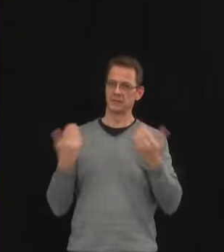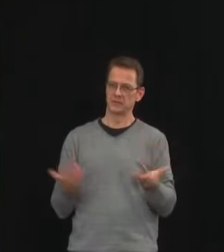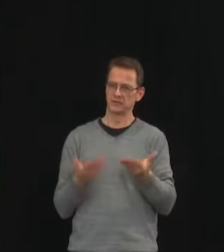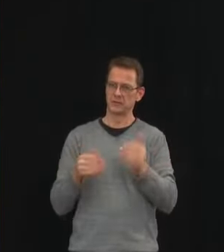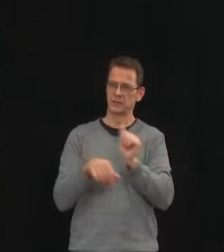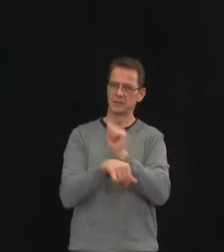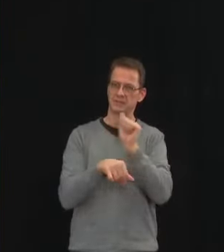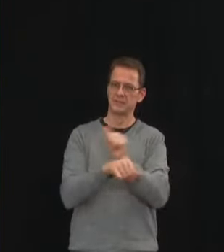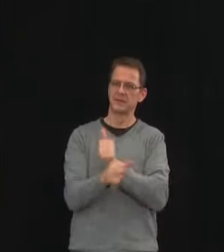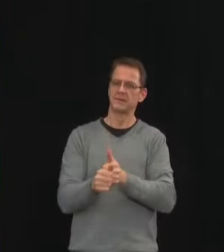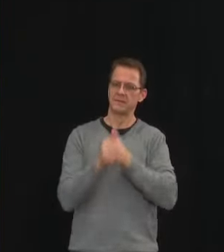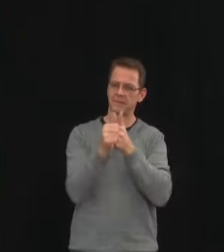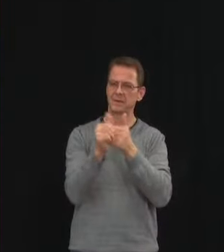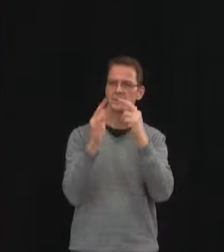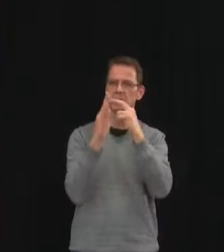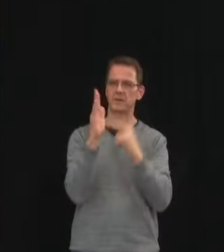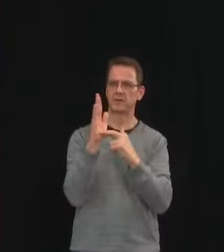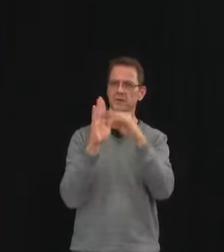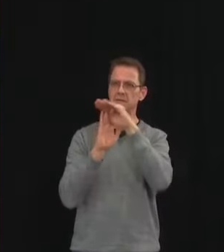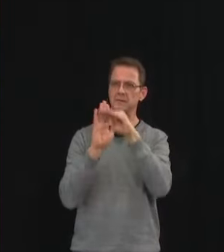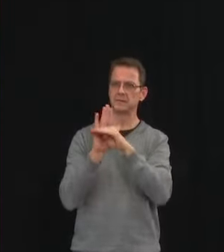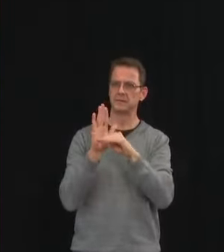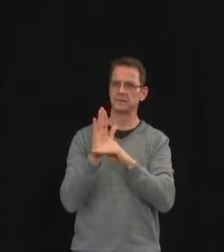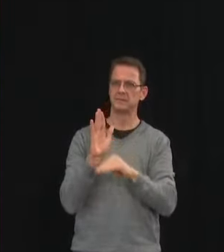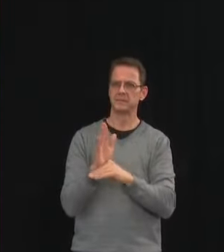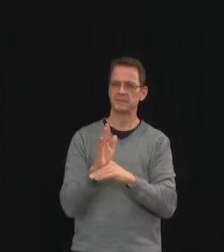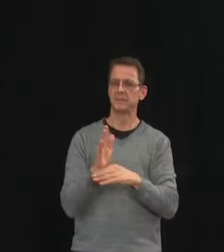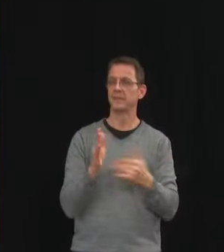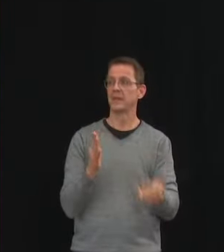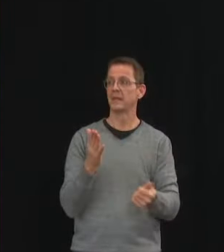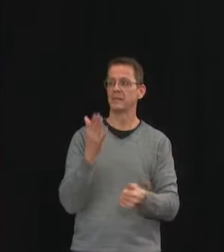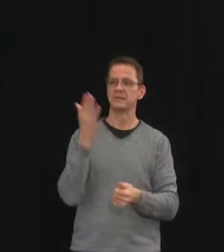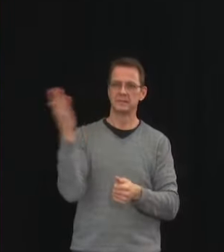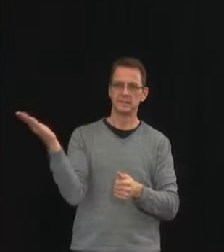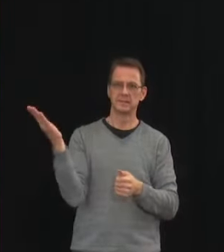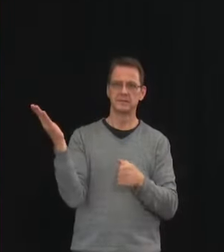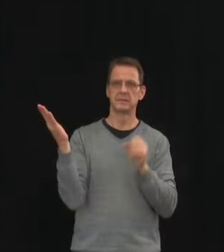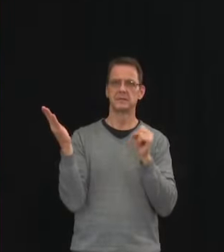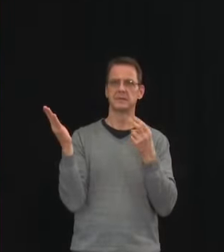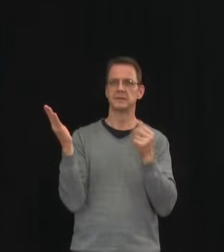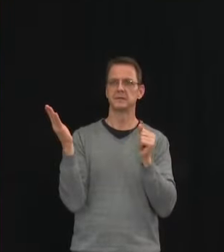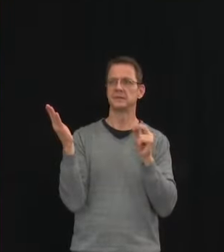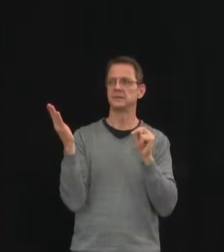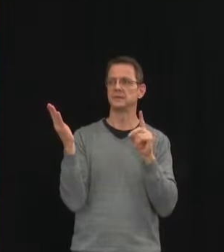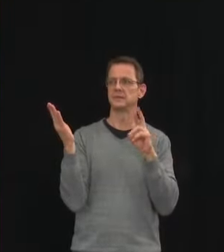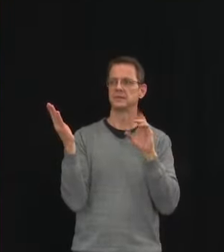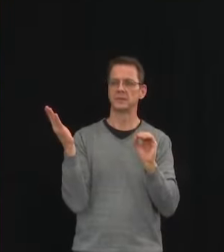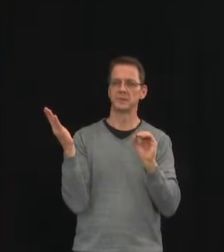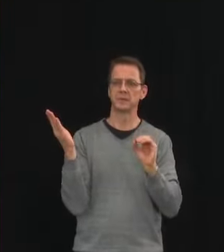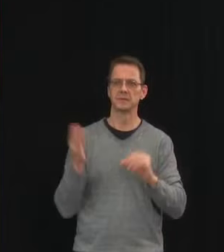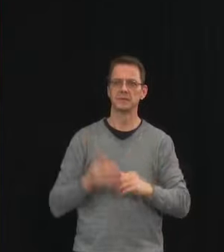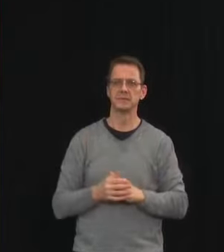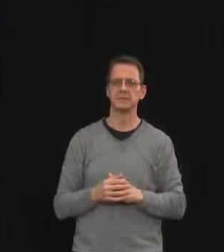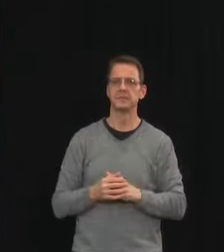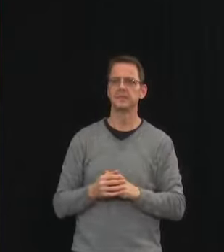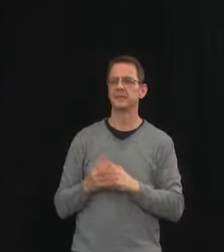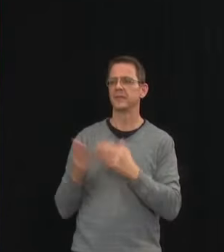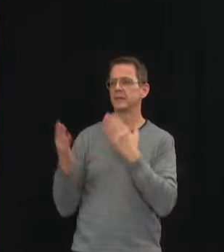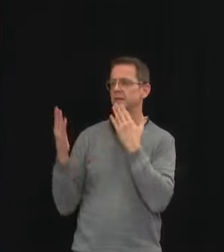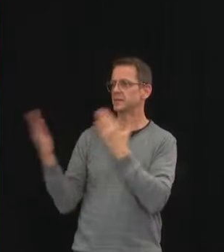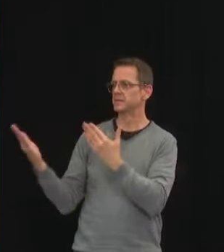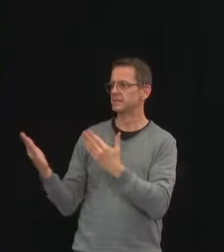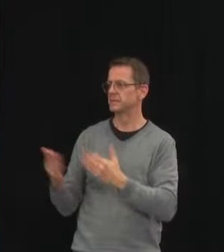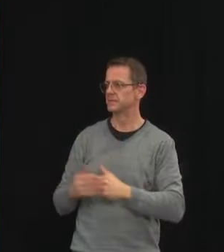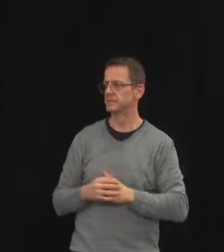Mayor Premier and good afternoon everyone. Today's announcement that we're moving into step two is another safe another